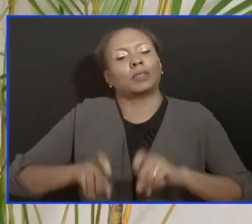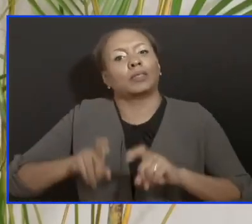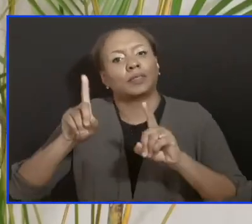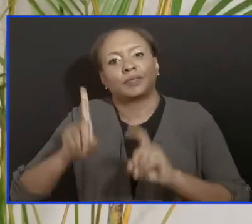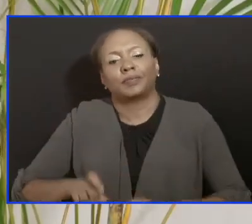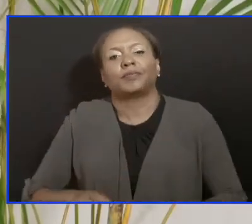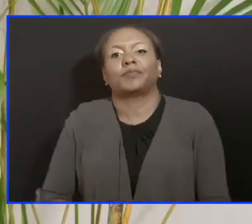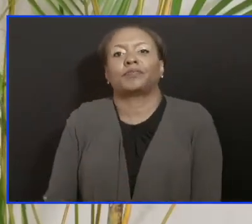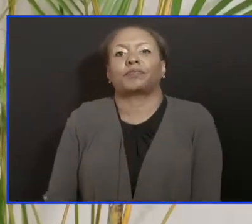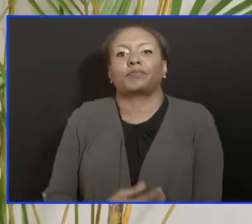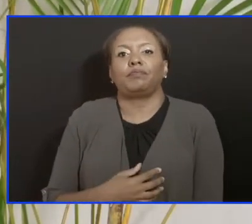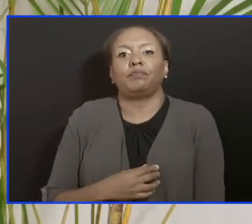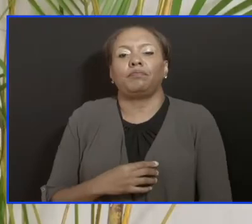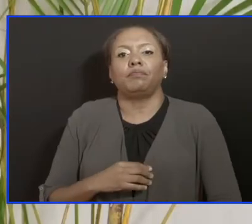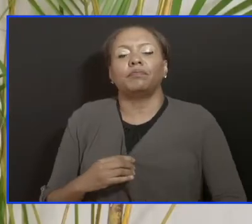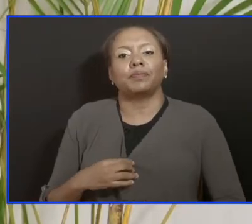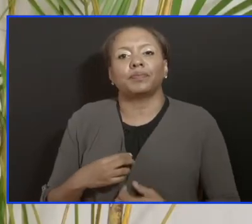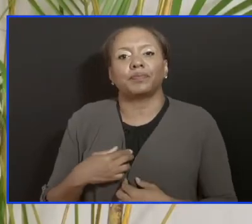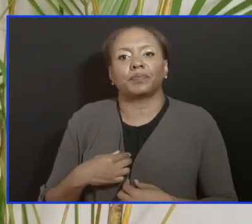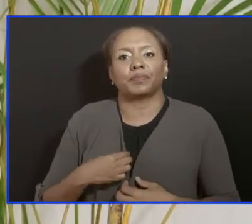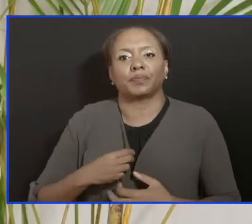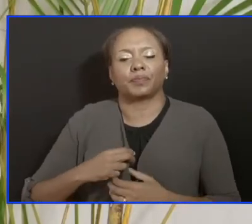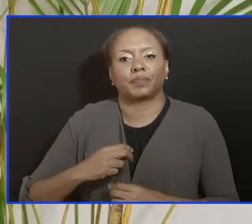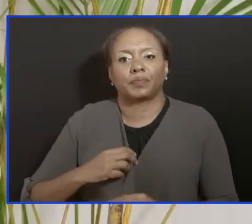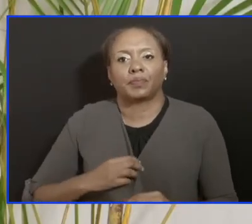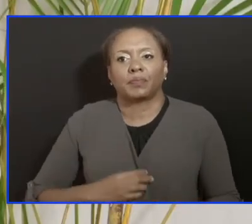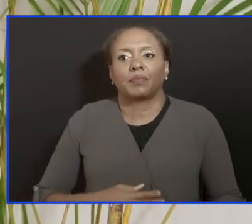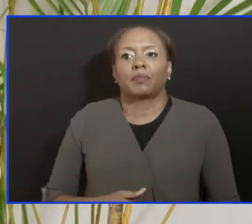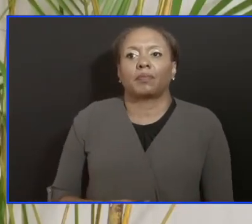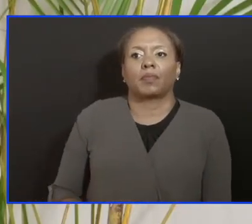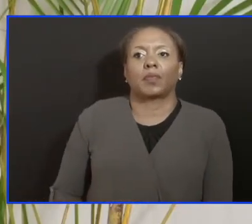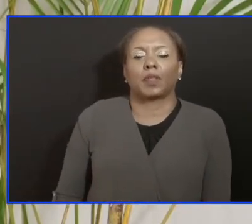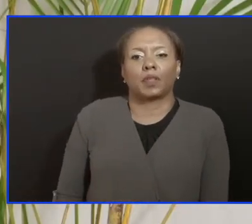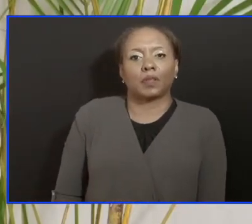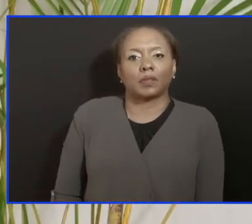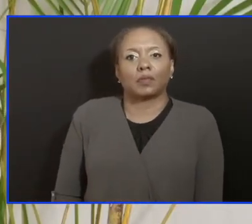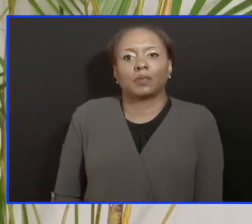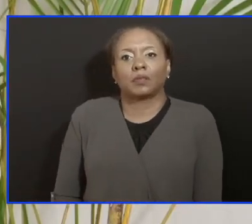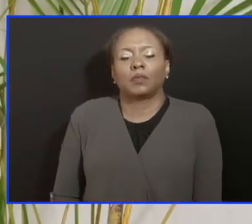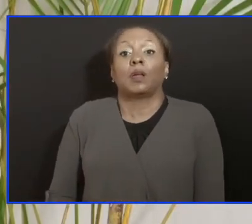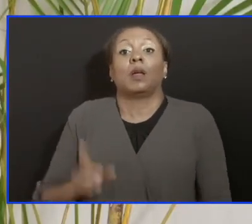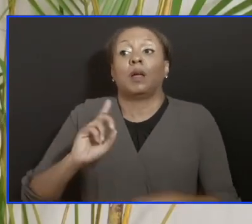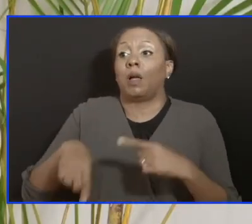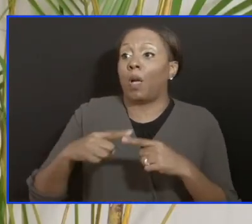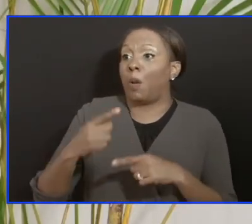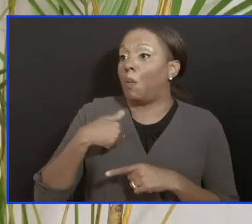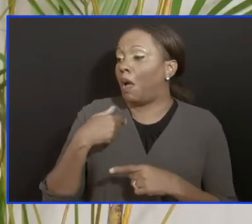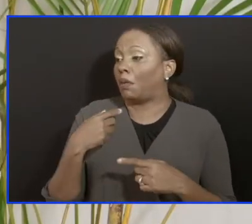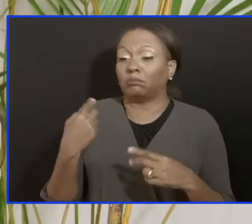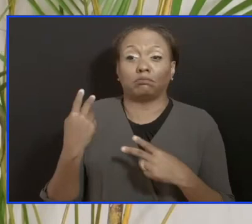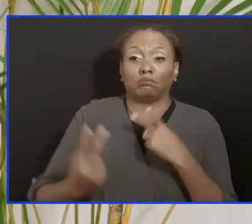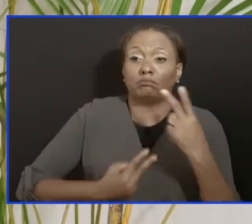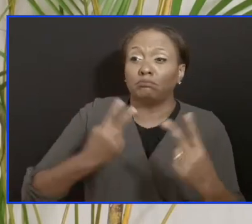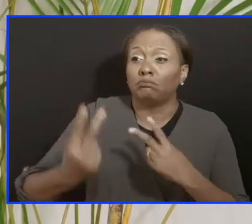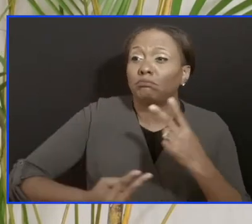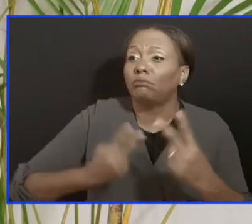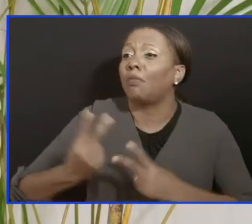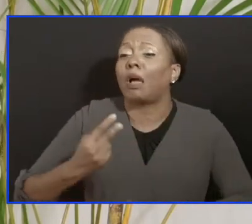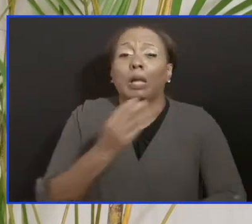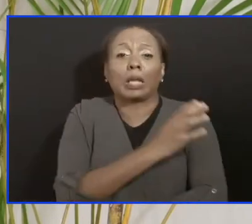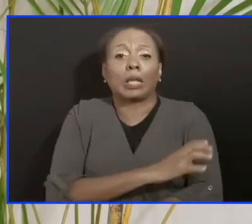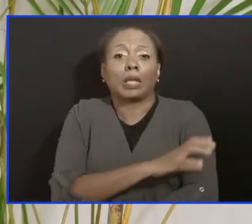So what we are trying to do, because driving around, especially when I visit or pass by the Banford Tate